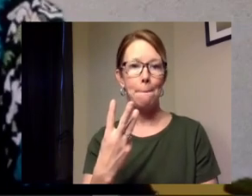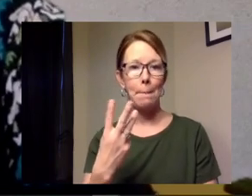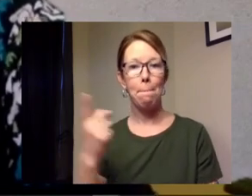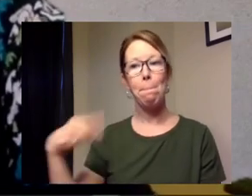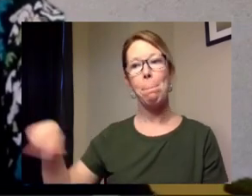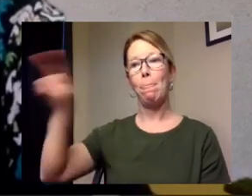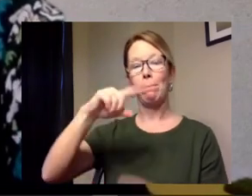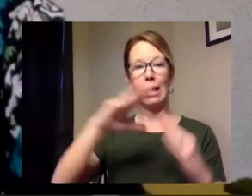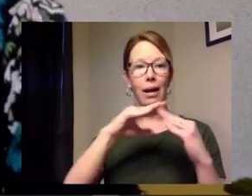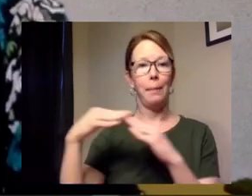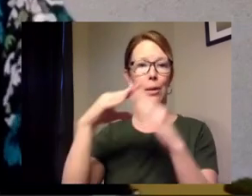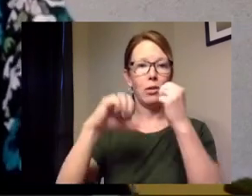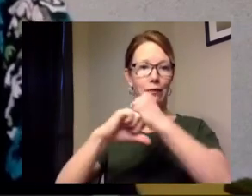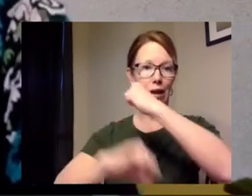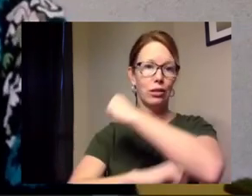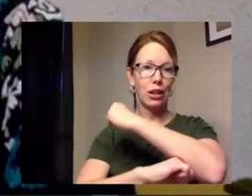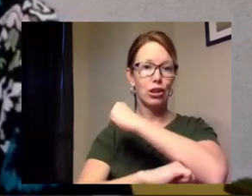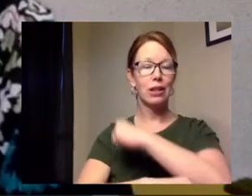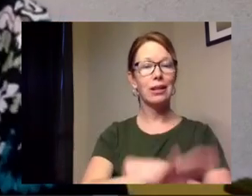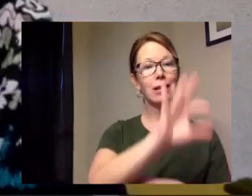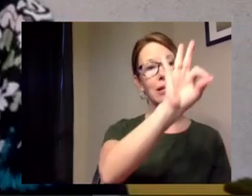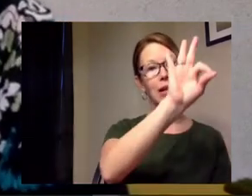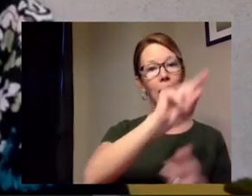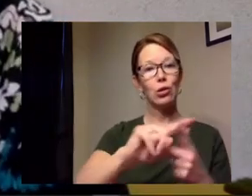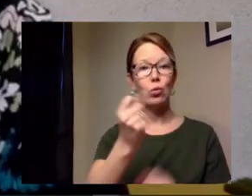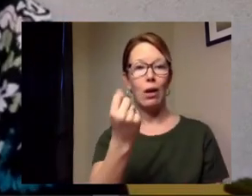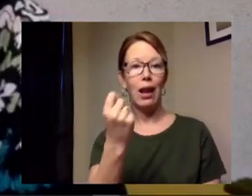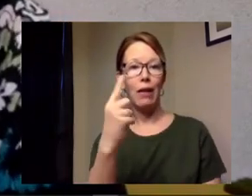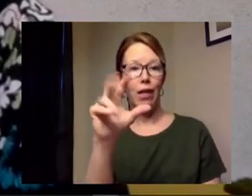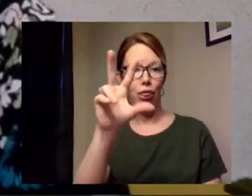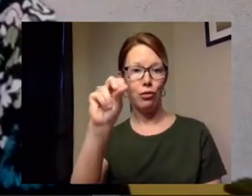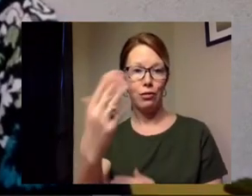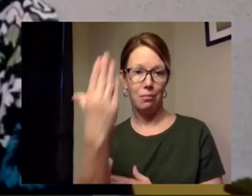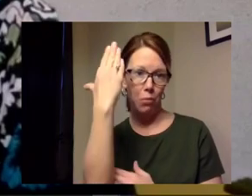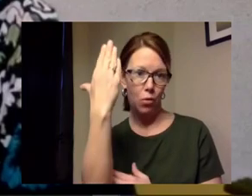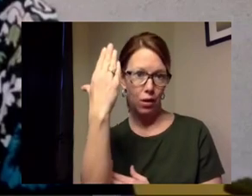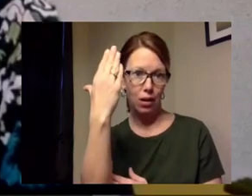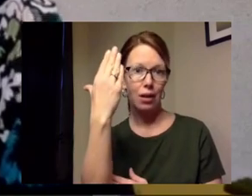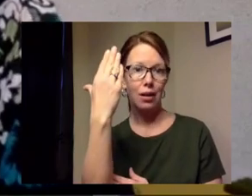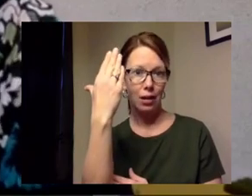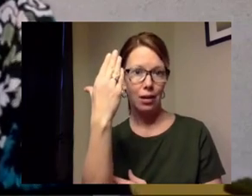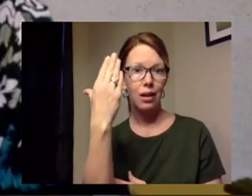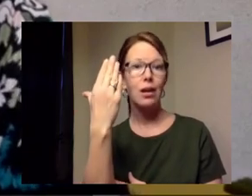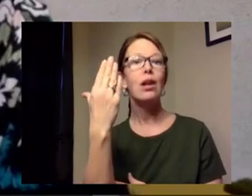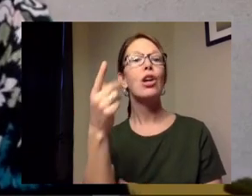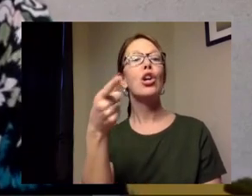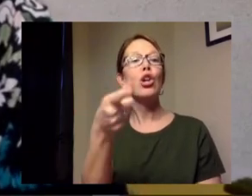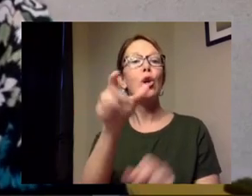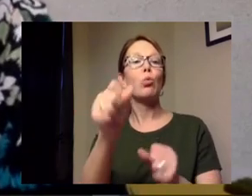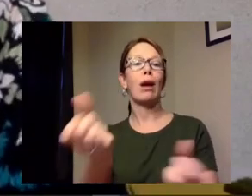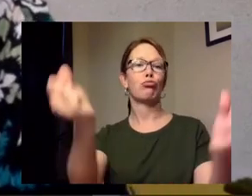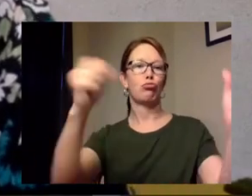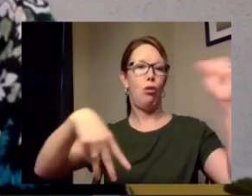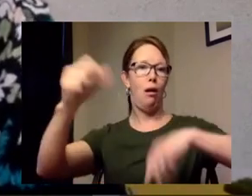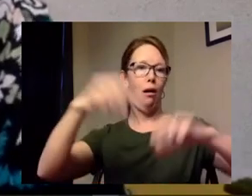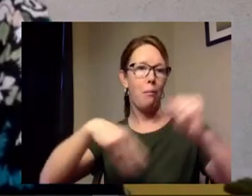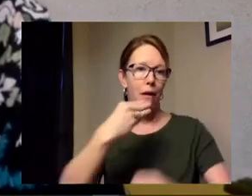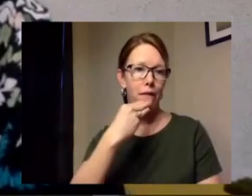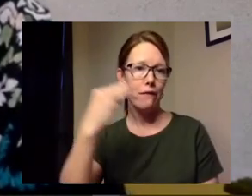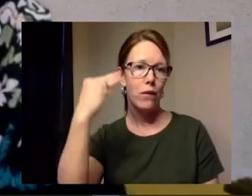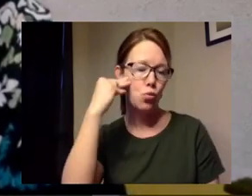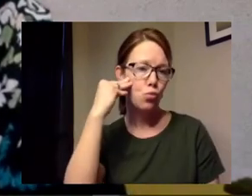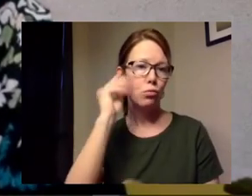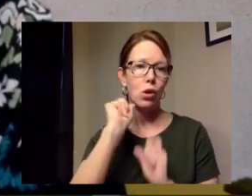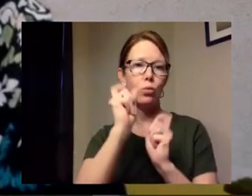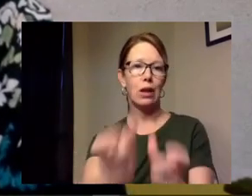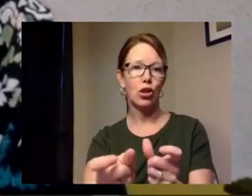community foundation from 9 to 11 30 a.m you can drop off food donations of non-perishable